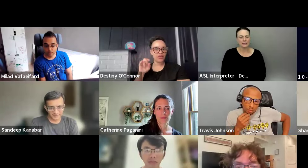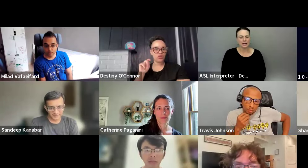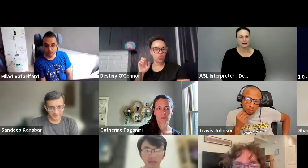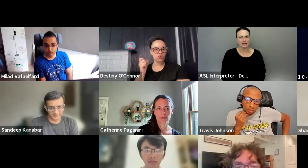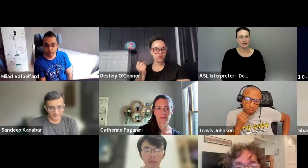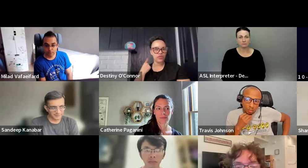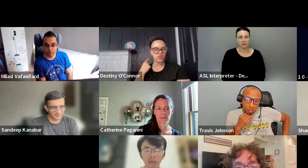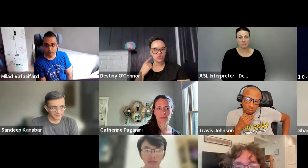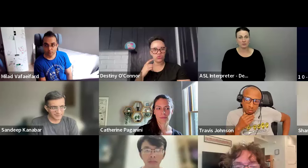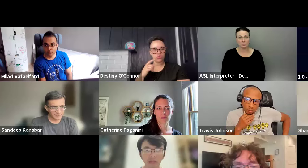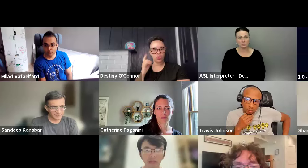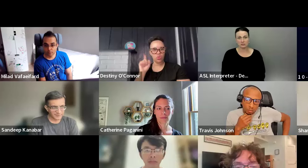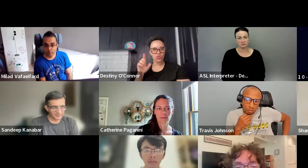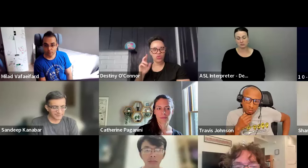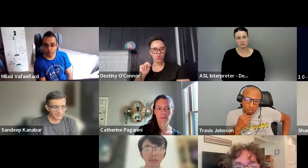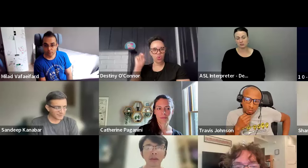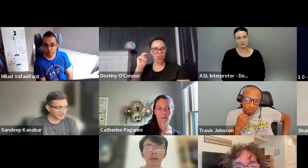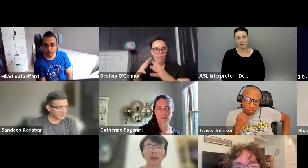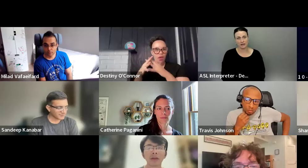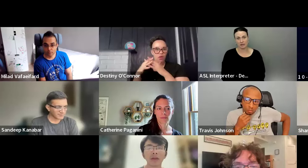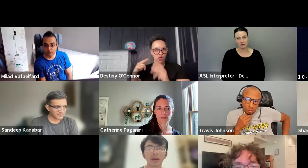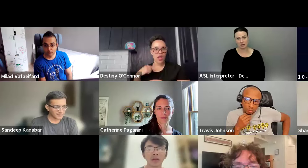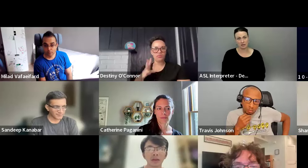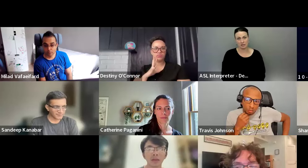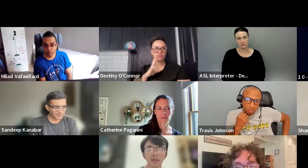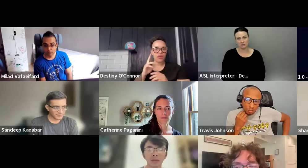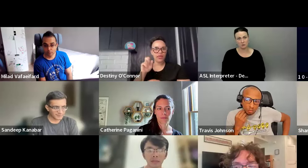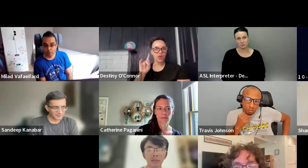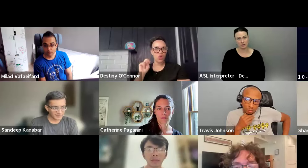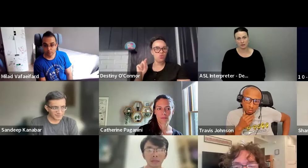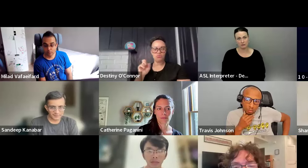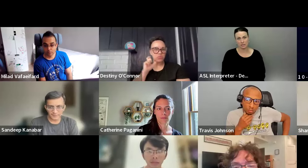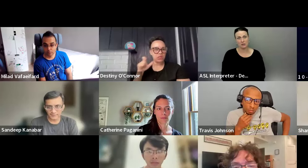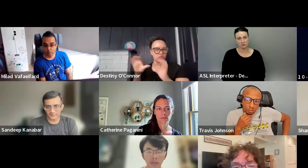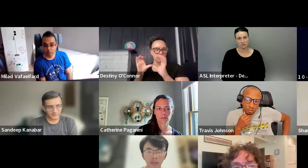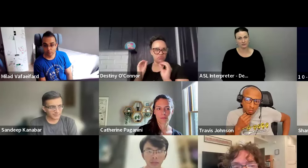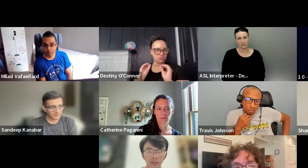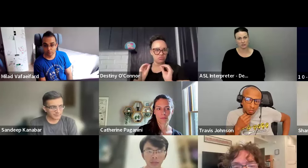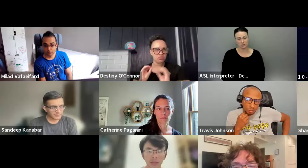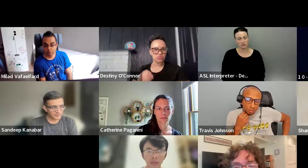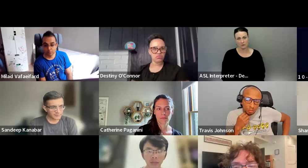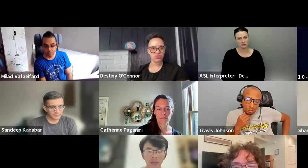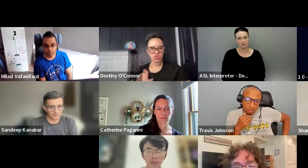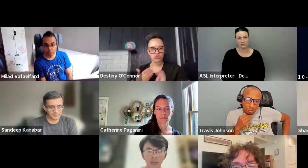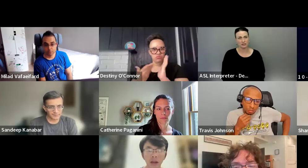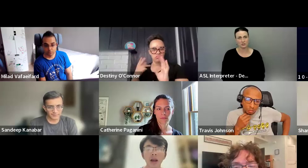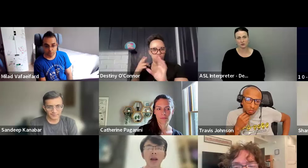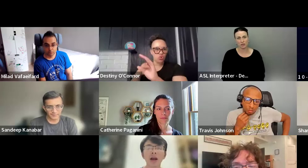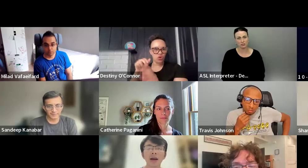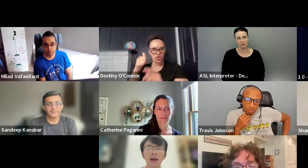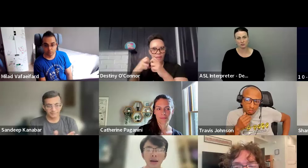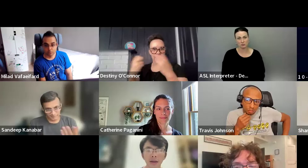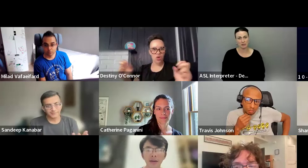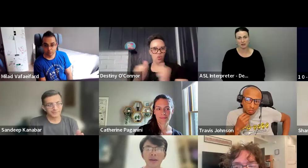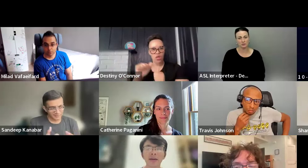Okay. Yeah. I'm, I wasn't certified and I did North American keynote stuff last year and I wasn't, I didn't have any